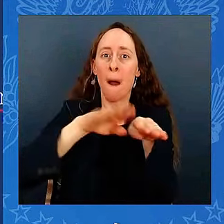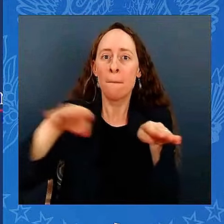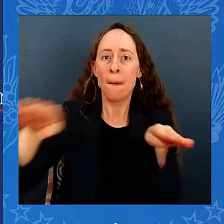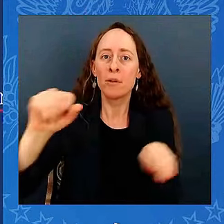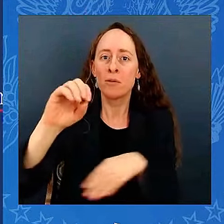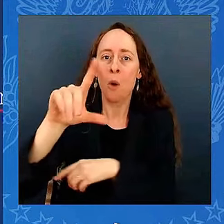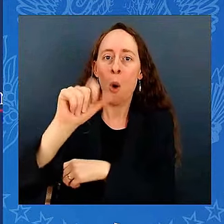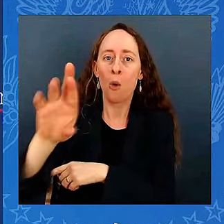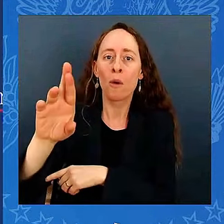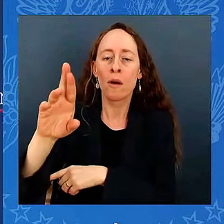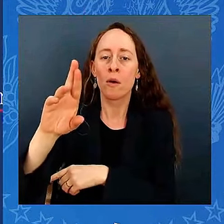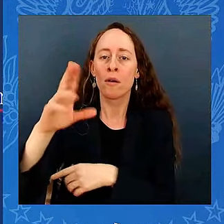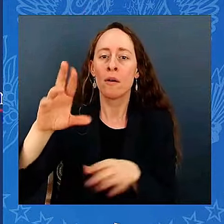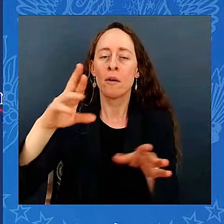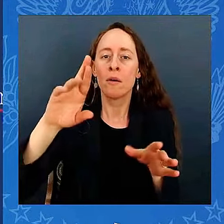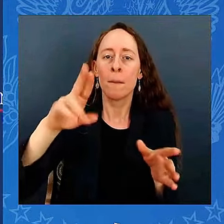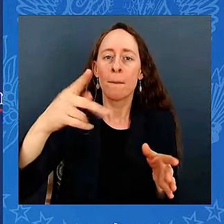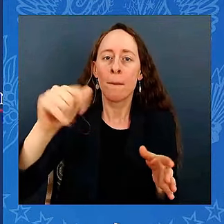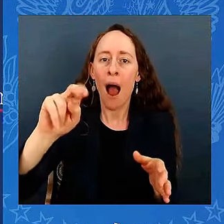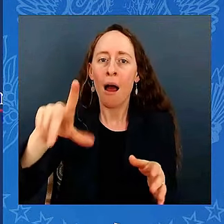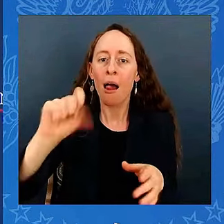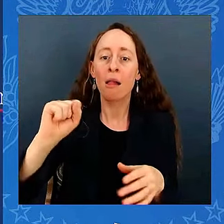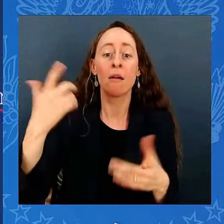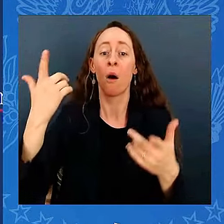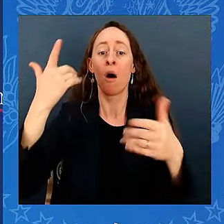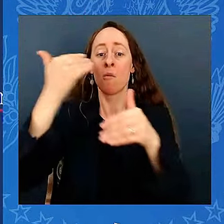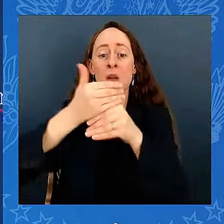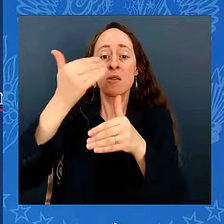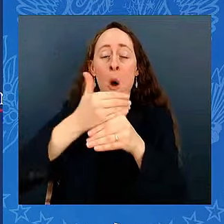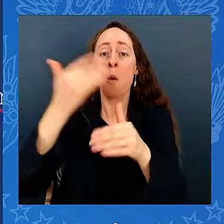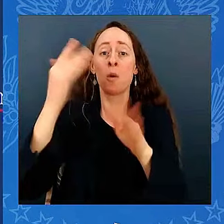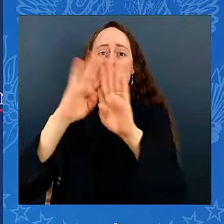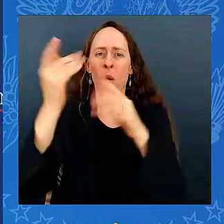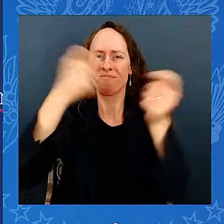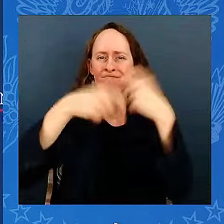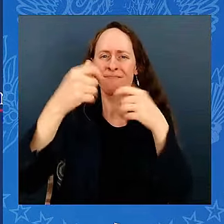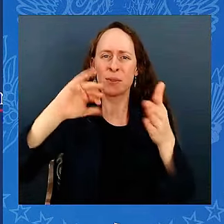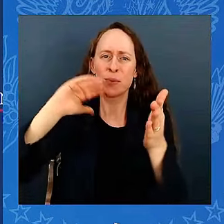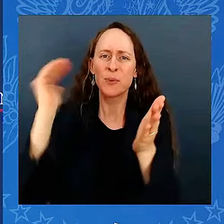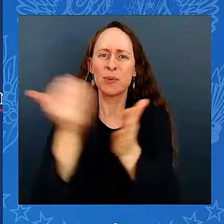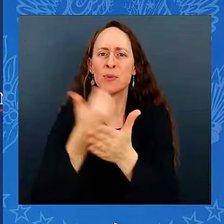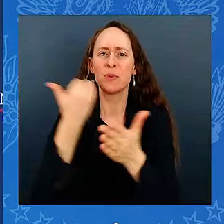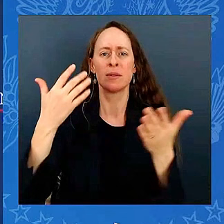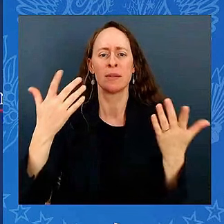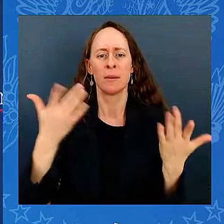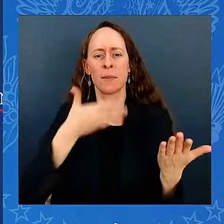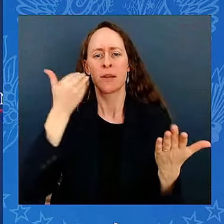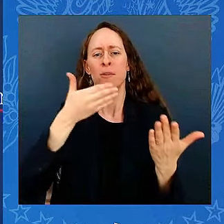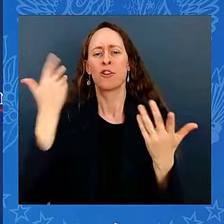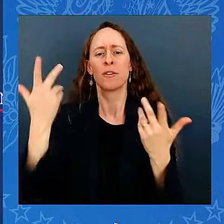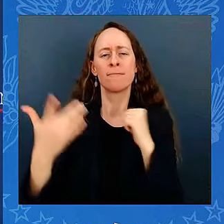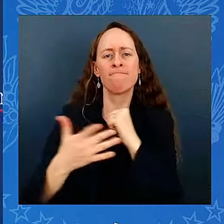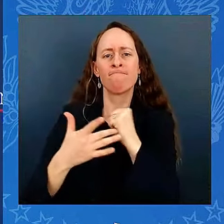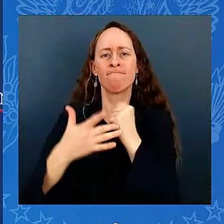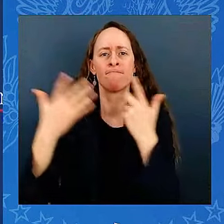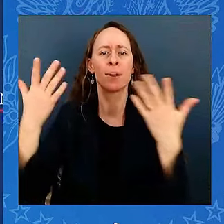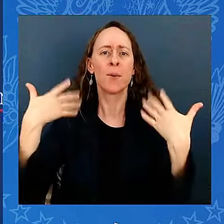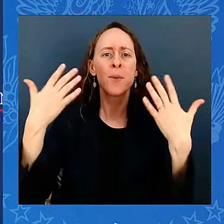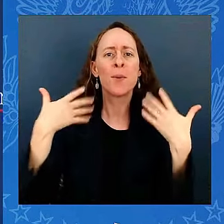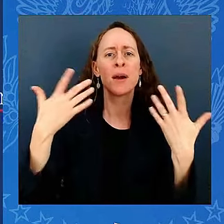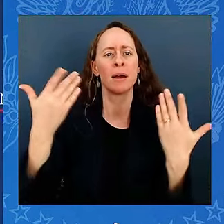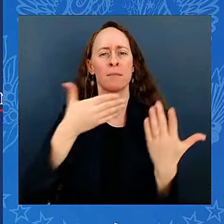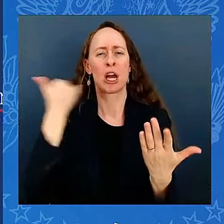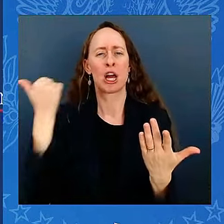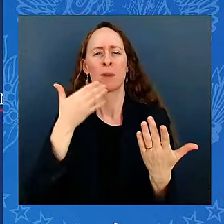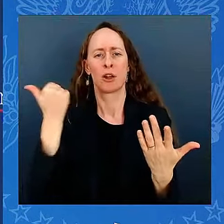More efficient heating and cooling systems. Get a tax credit for doing it and grow employment and grow the economy. And so much more.